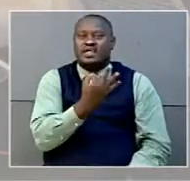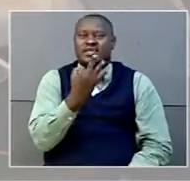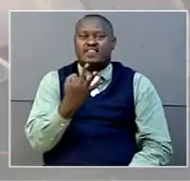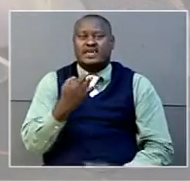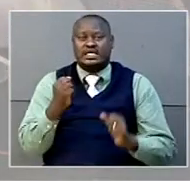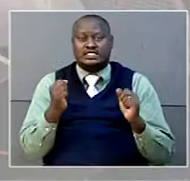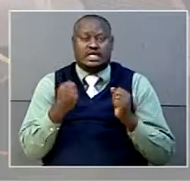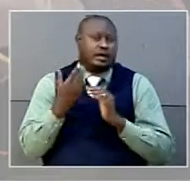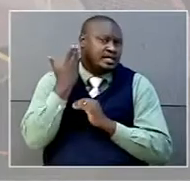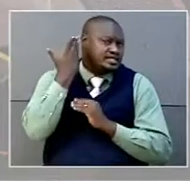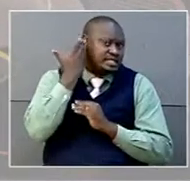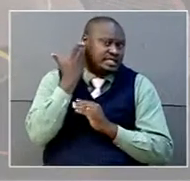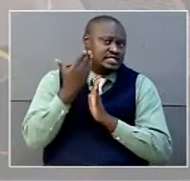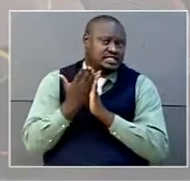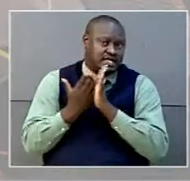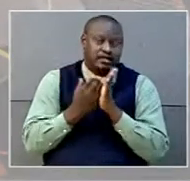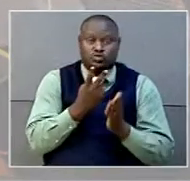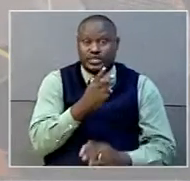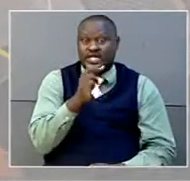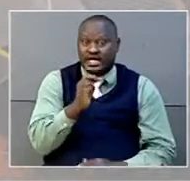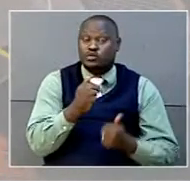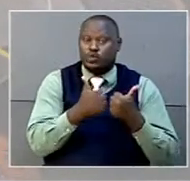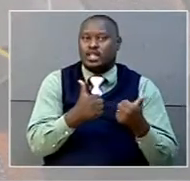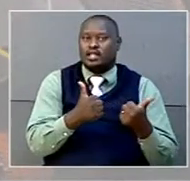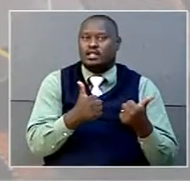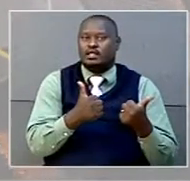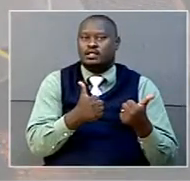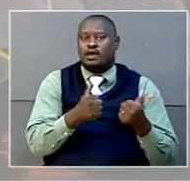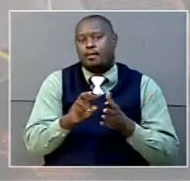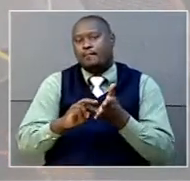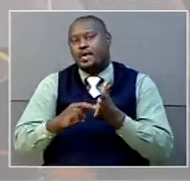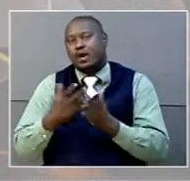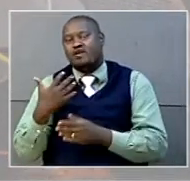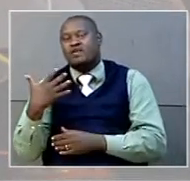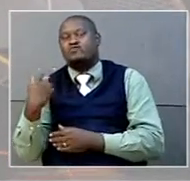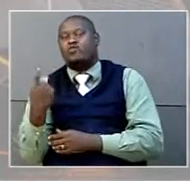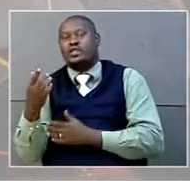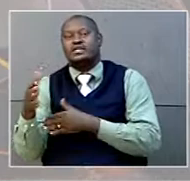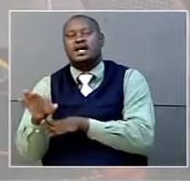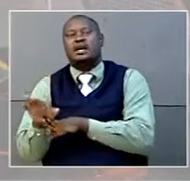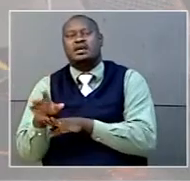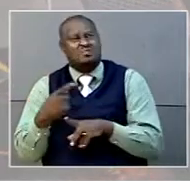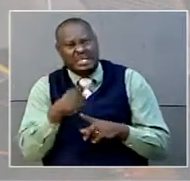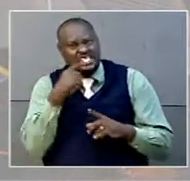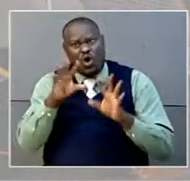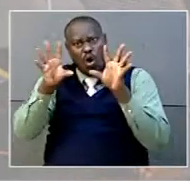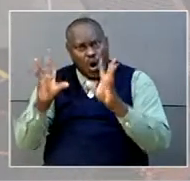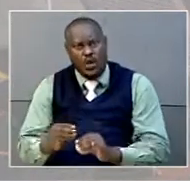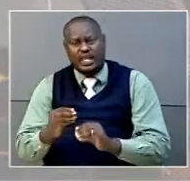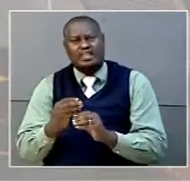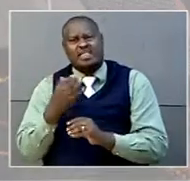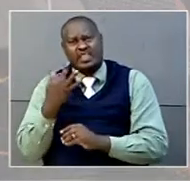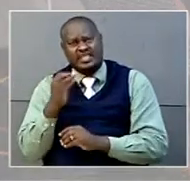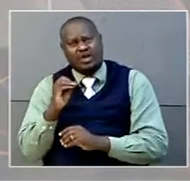neurosurgeries, 28 were successful. Now, this means only five died contrary to media reports of over